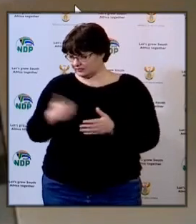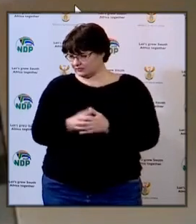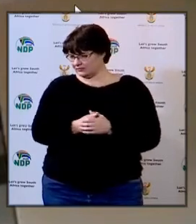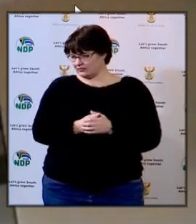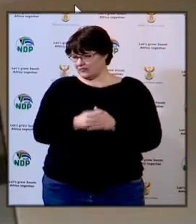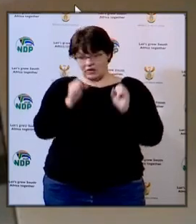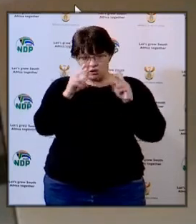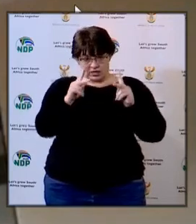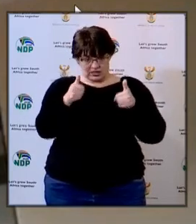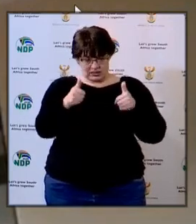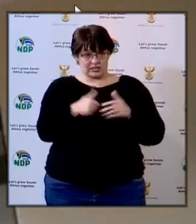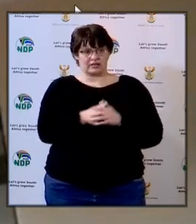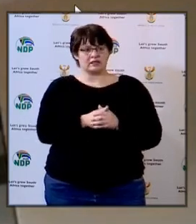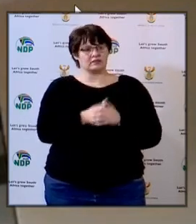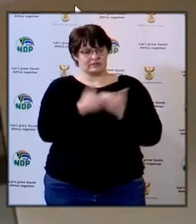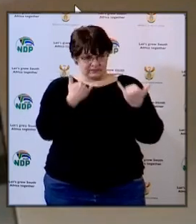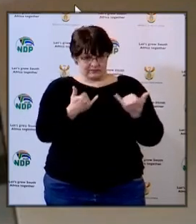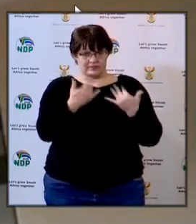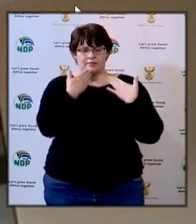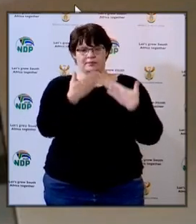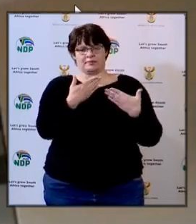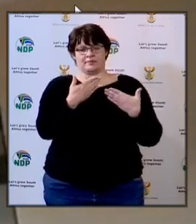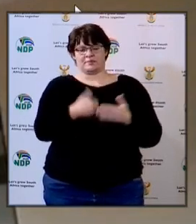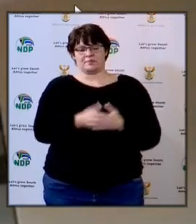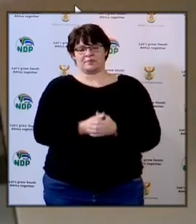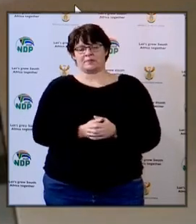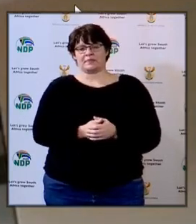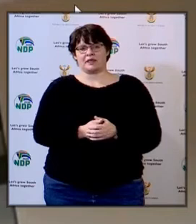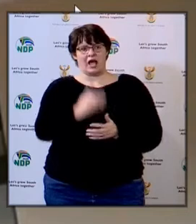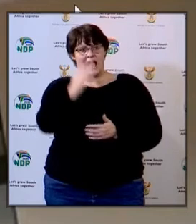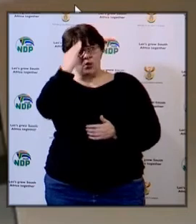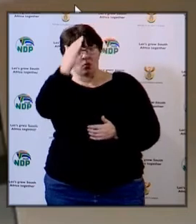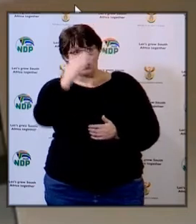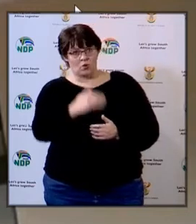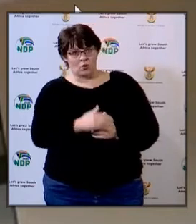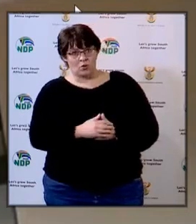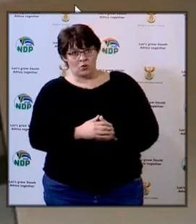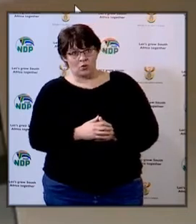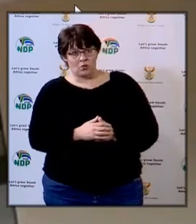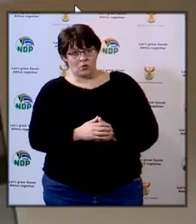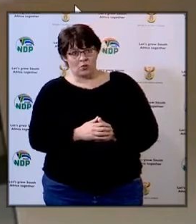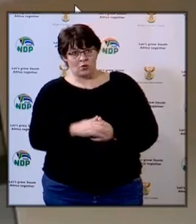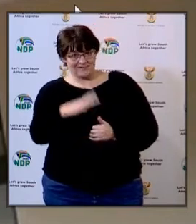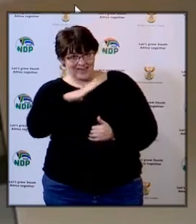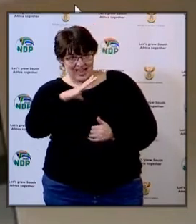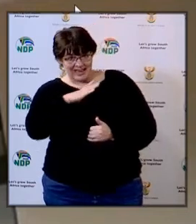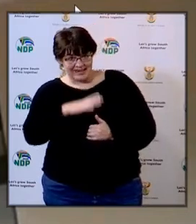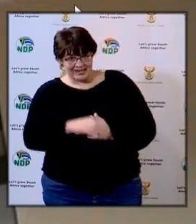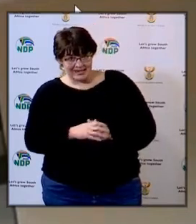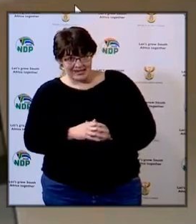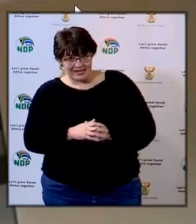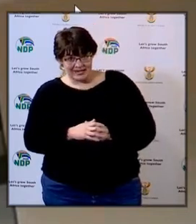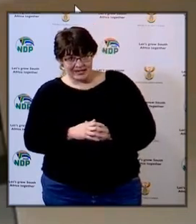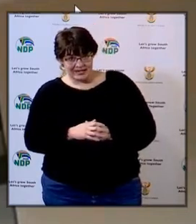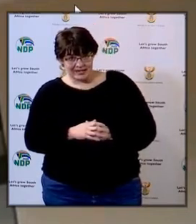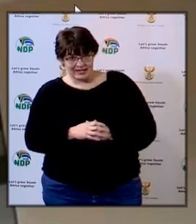ahead is it okay with me yeah it's fine now thanks hello is it fine